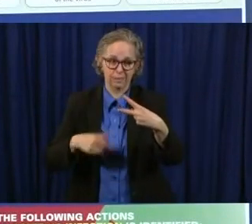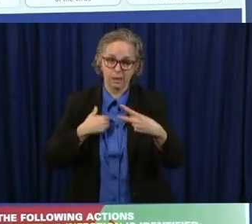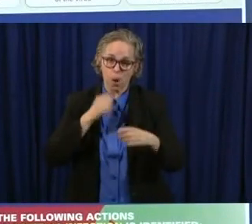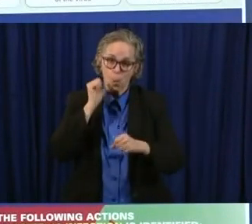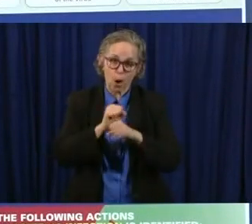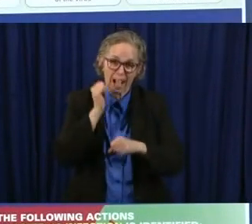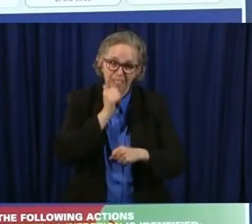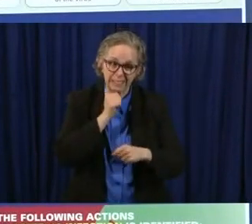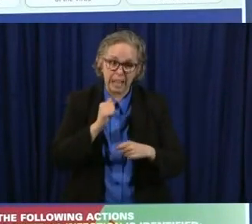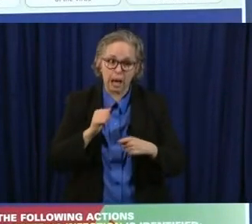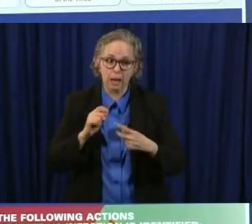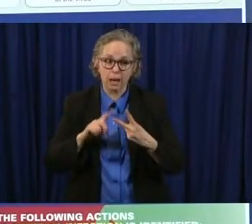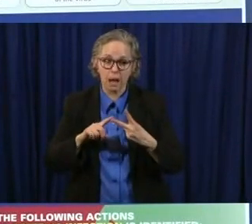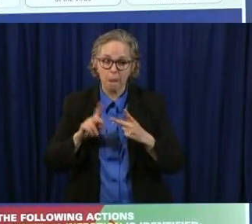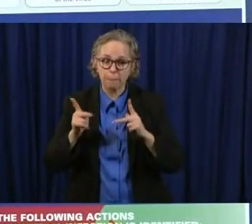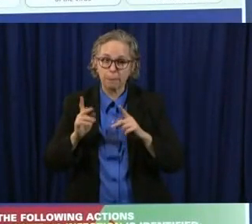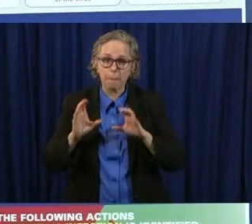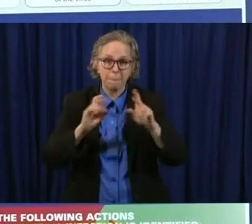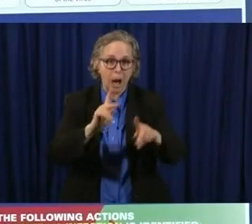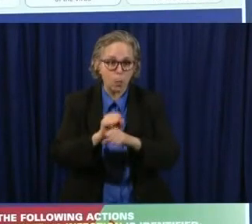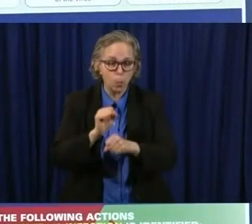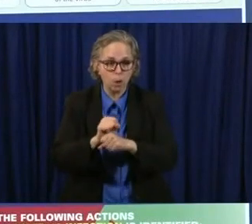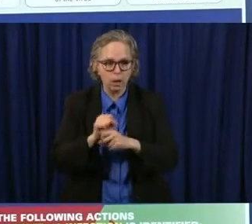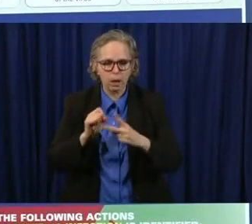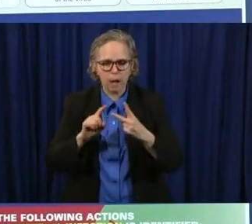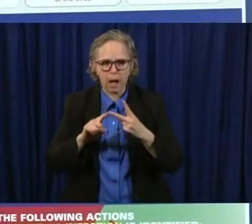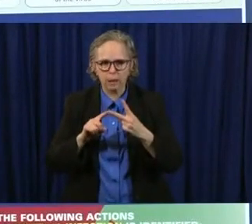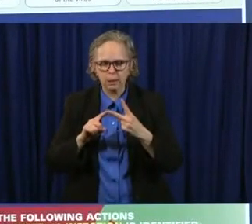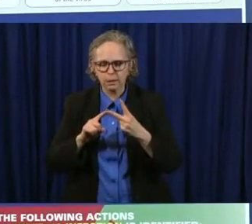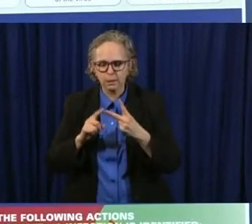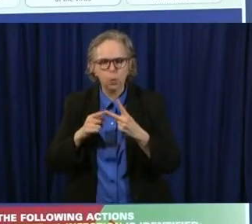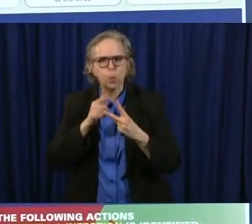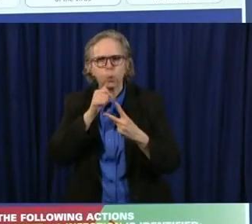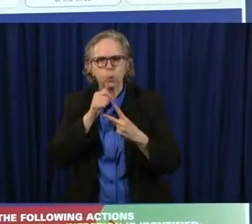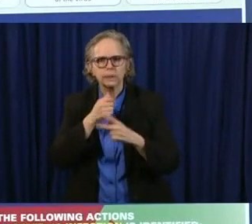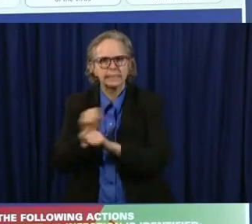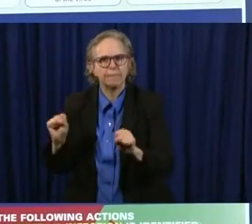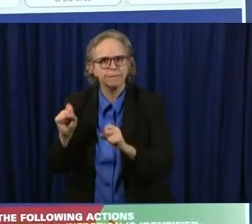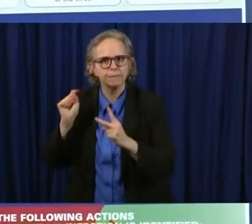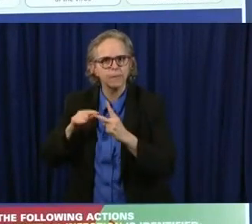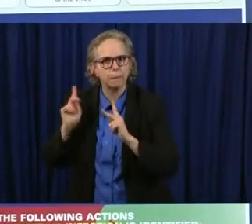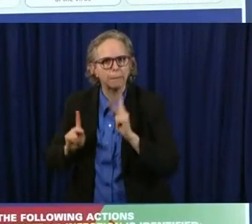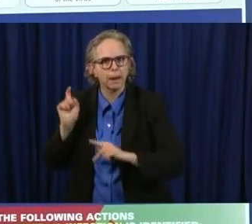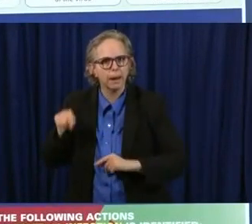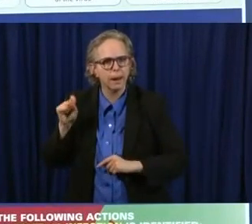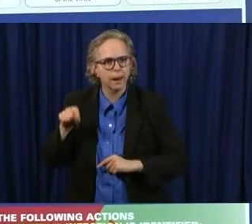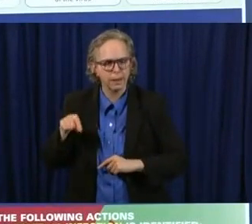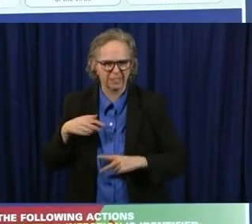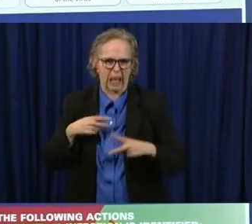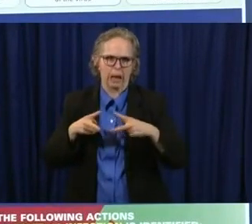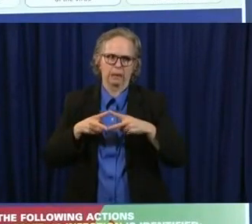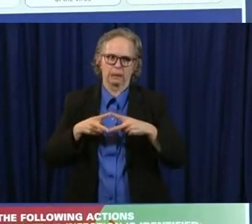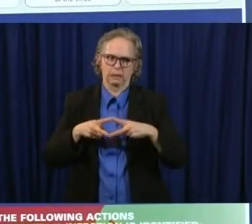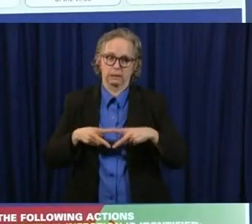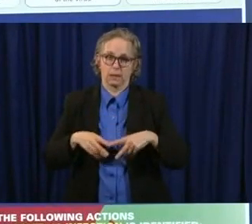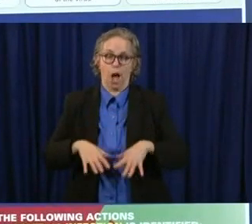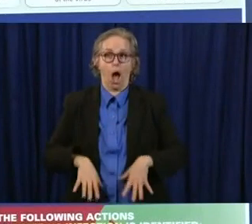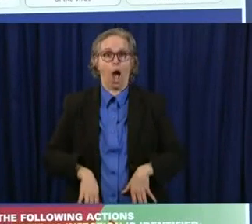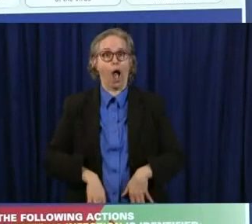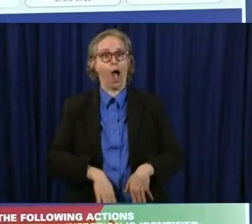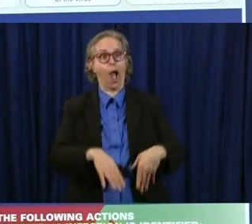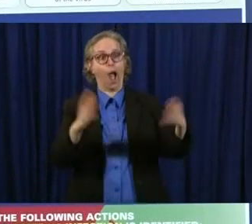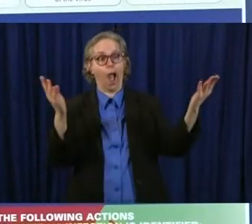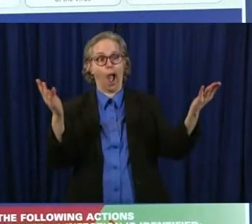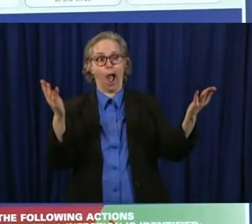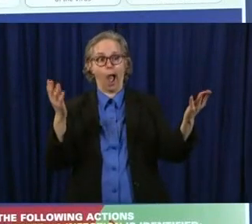people back to work and keep them safe that would not be consistent with people keeping people safe uh there is